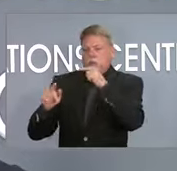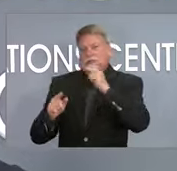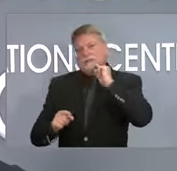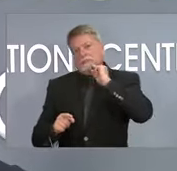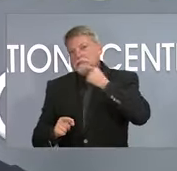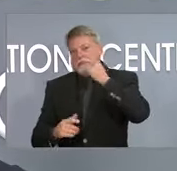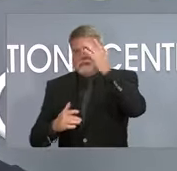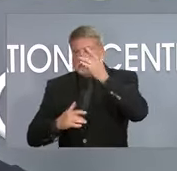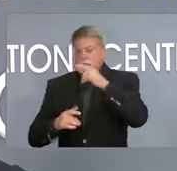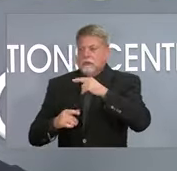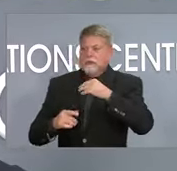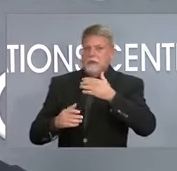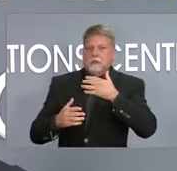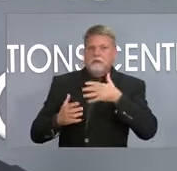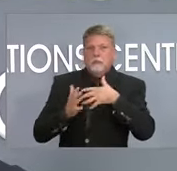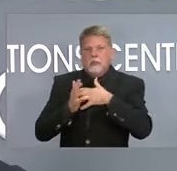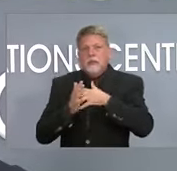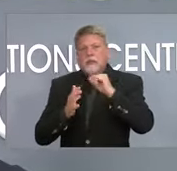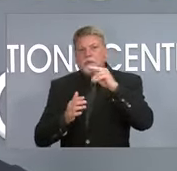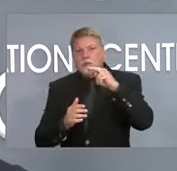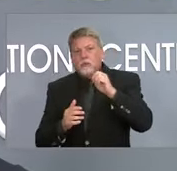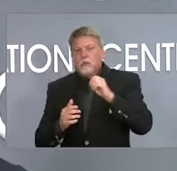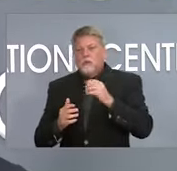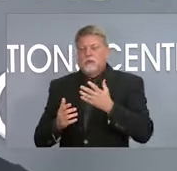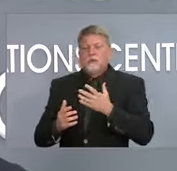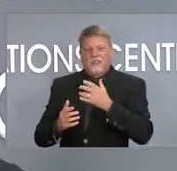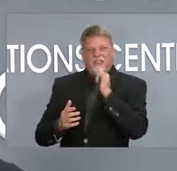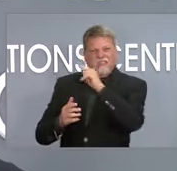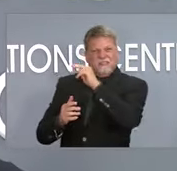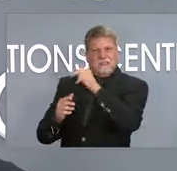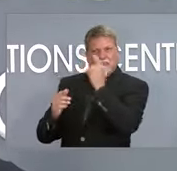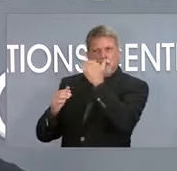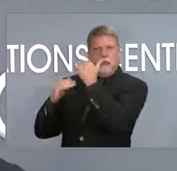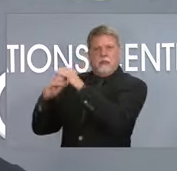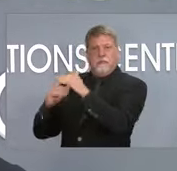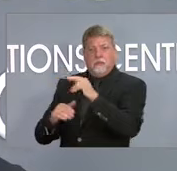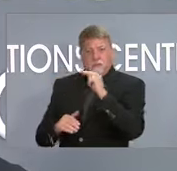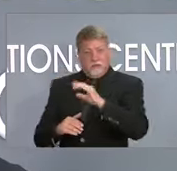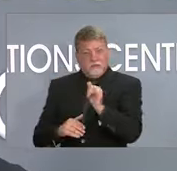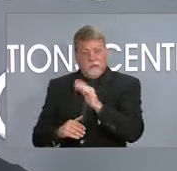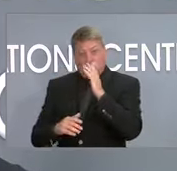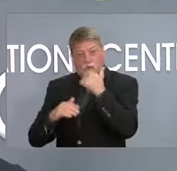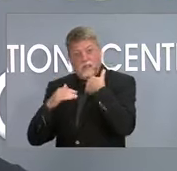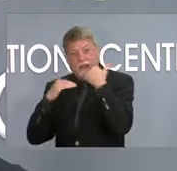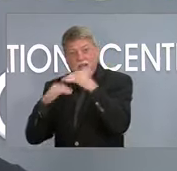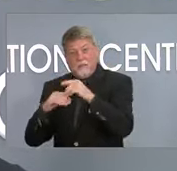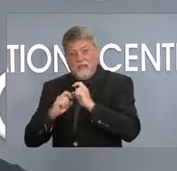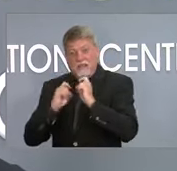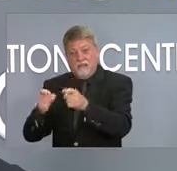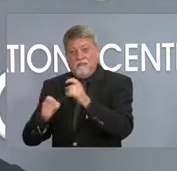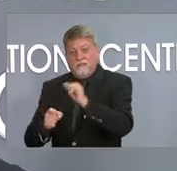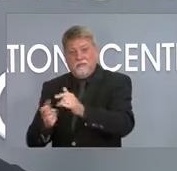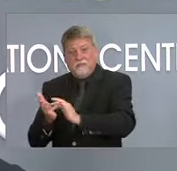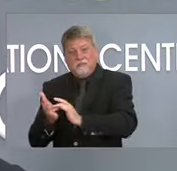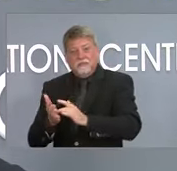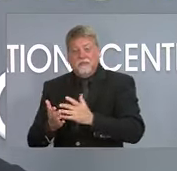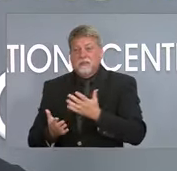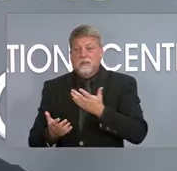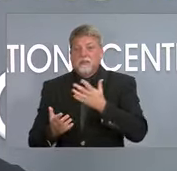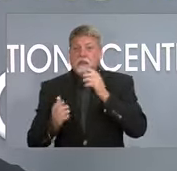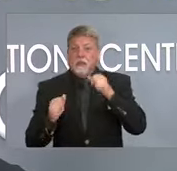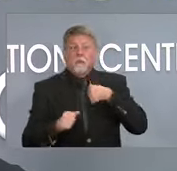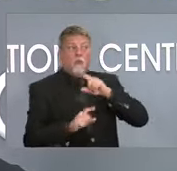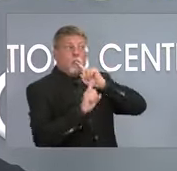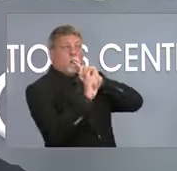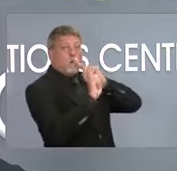how is our supply versus demand? Do we have enough? How is that going to work going forward as we as we do? We order it like